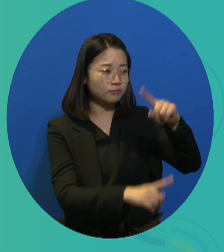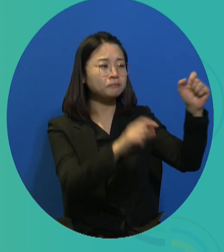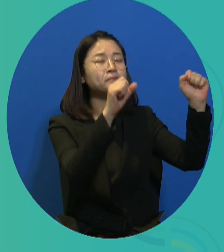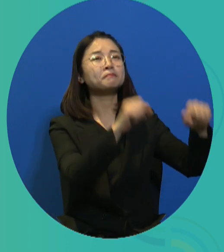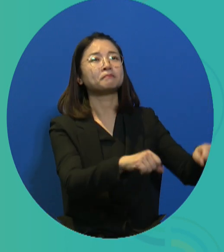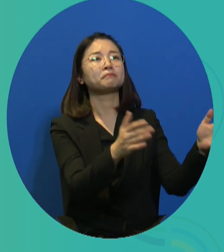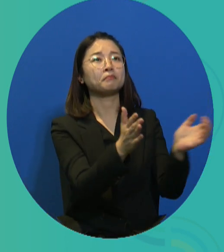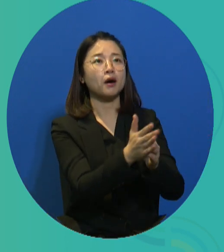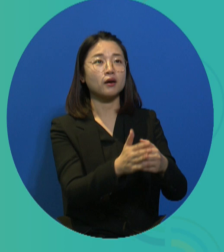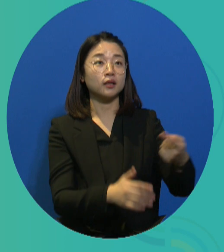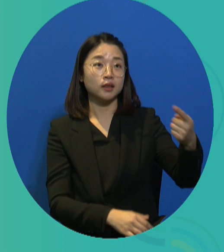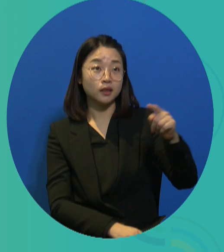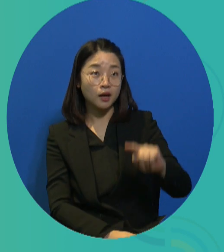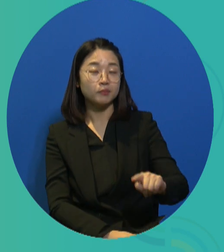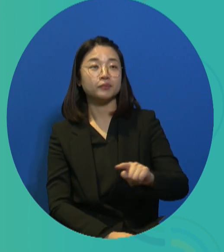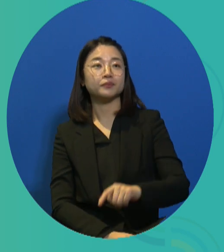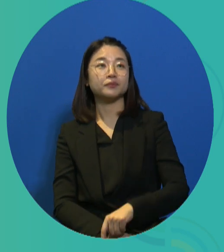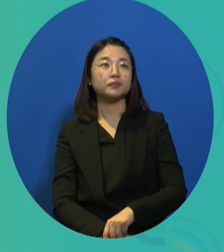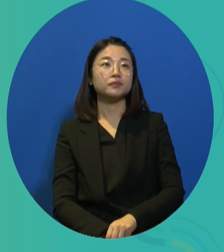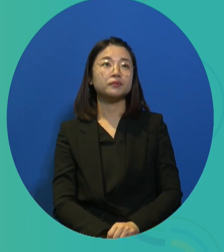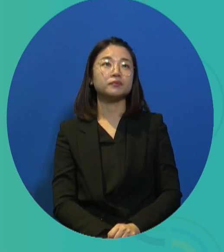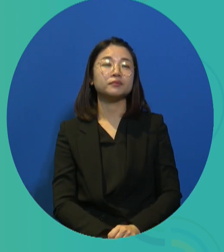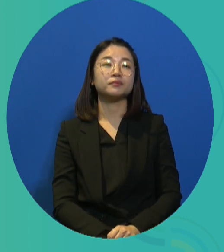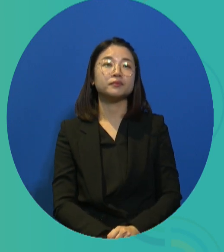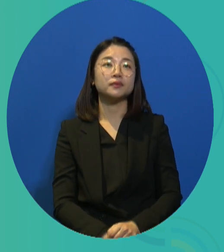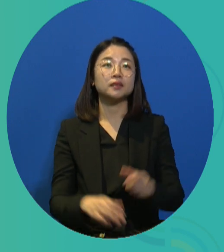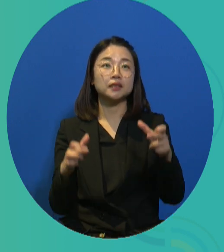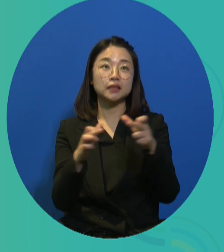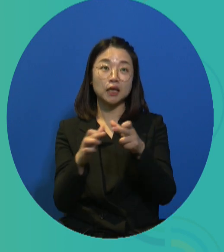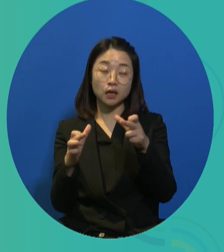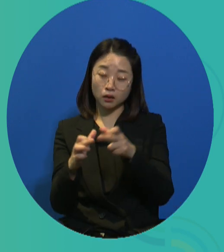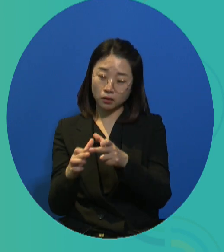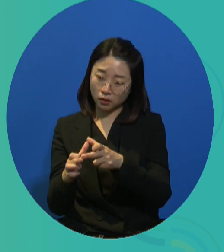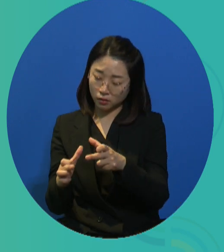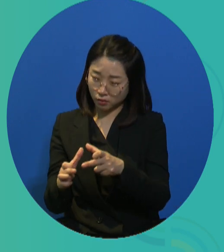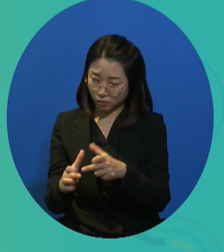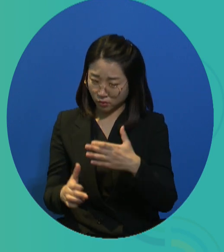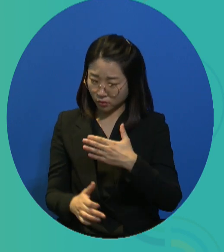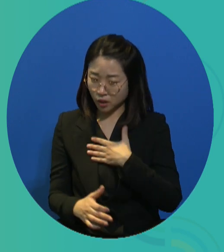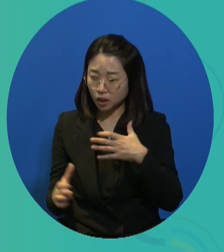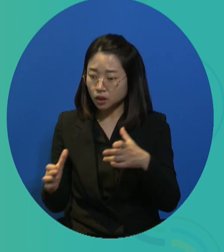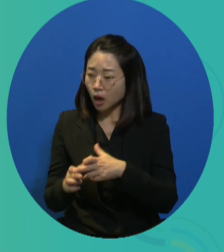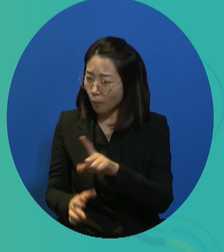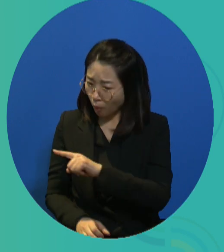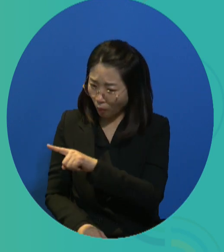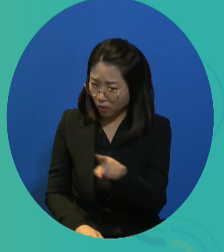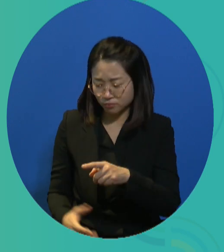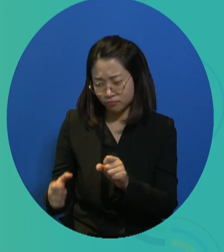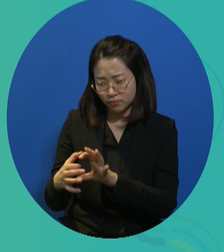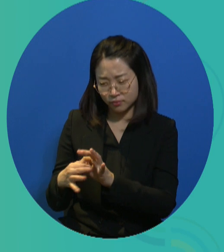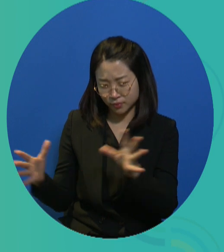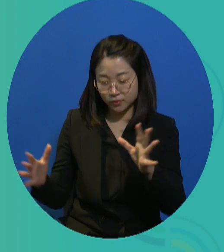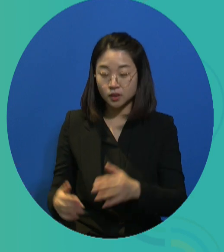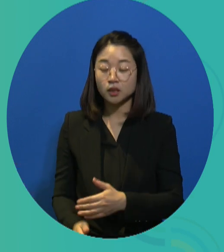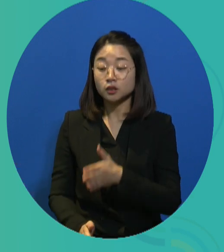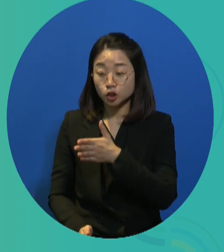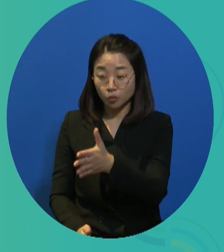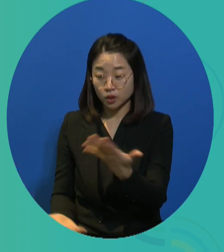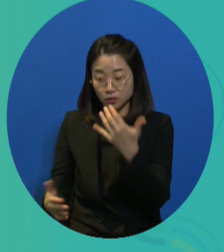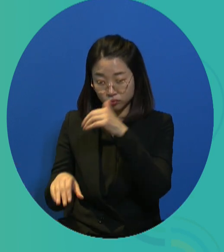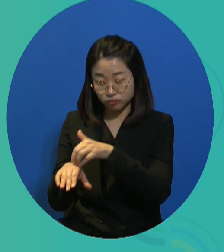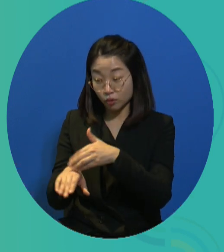first international adoption of recommendation for employment of disabled persons. When you refer to article 71